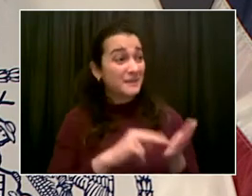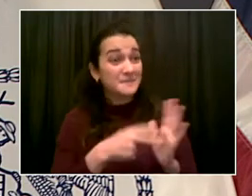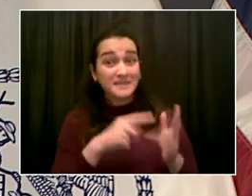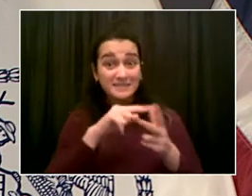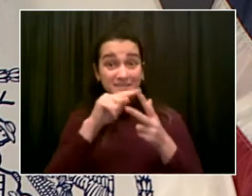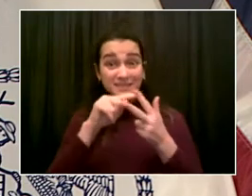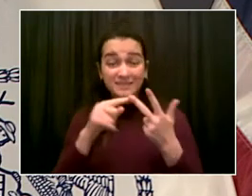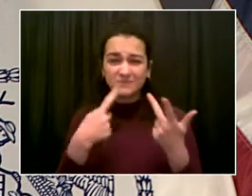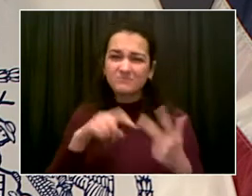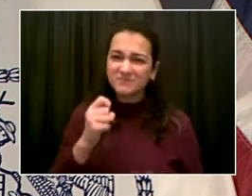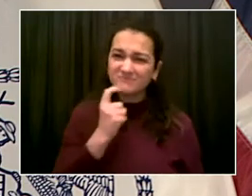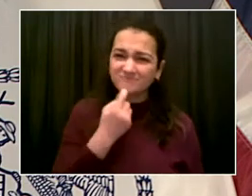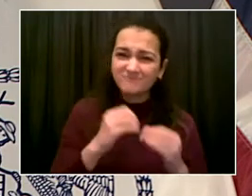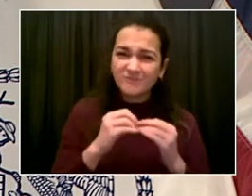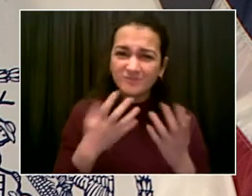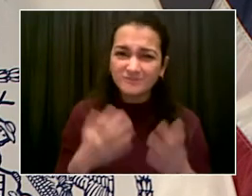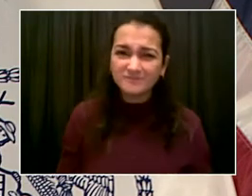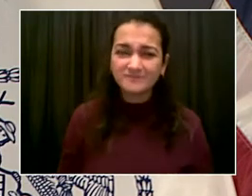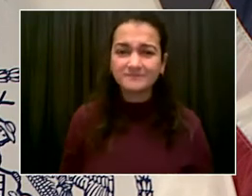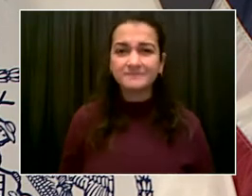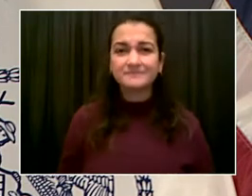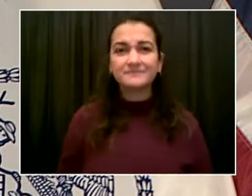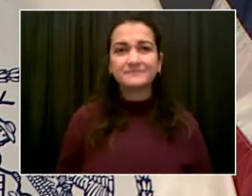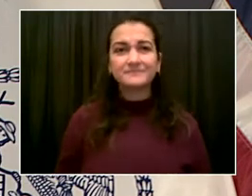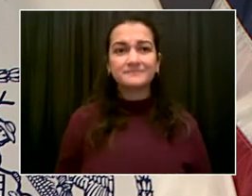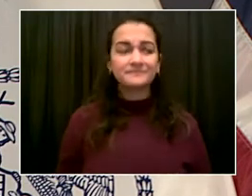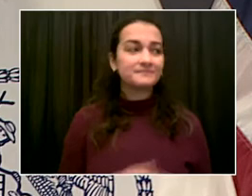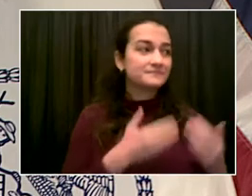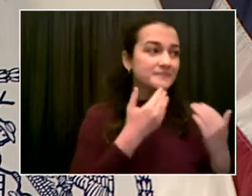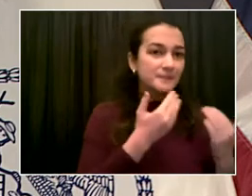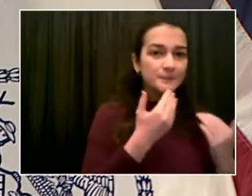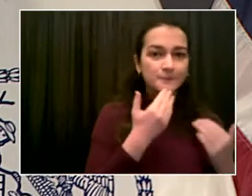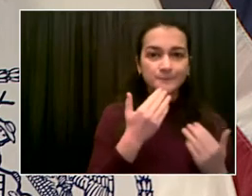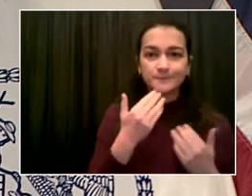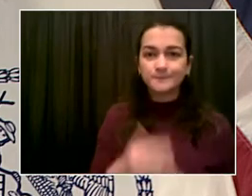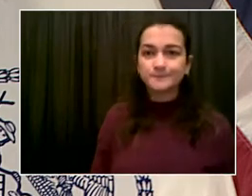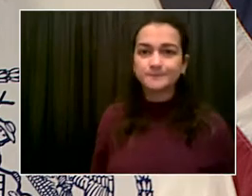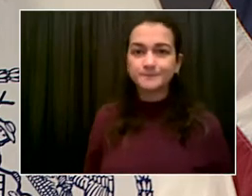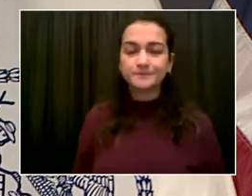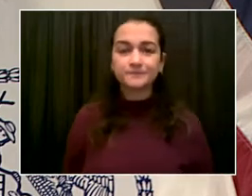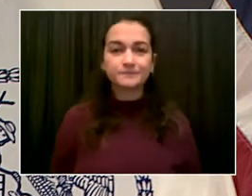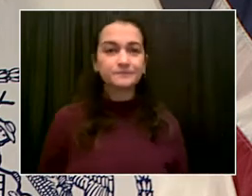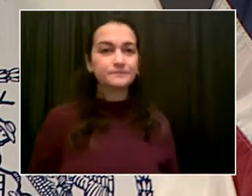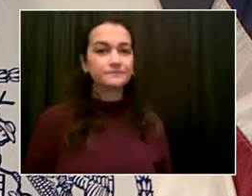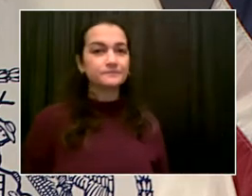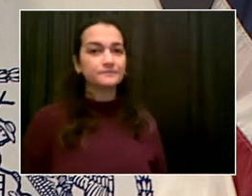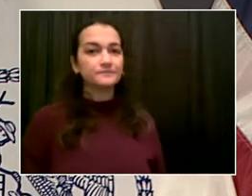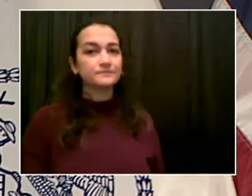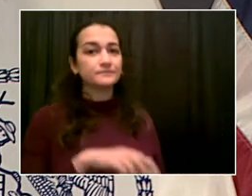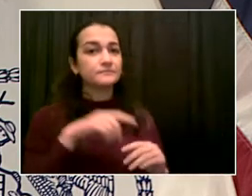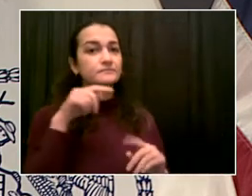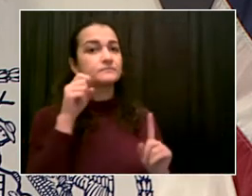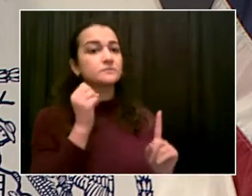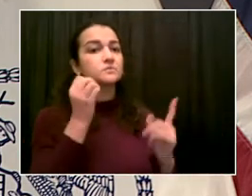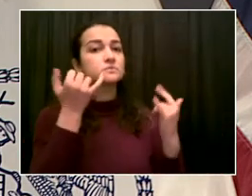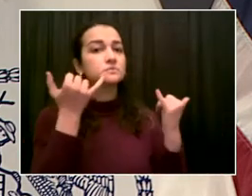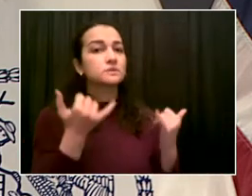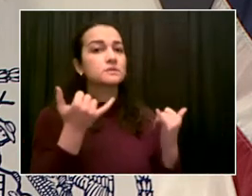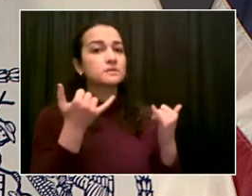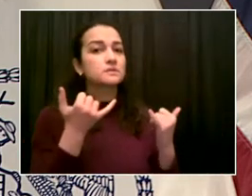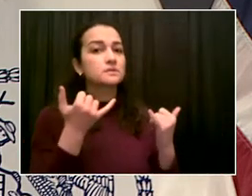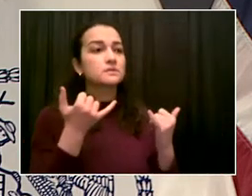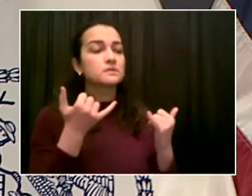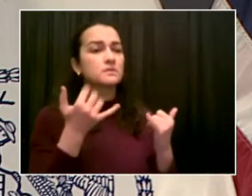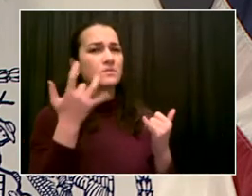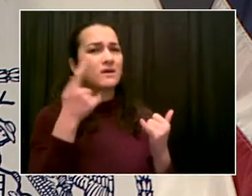mandate, do you have any data on what percentage of that workforce is currently vaccinated? I don't have it in front of me. Honestly, let's see